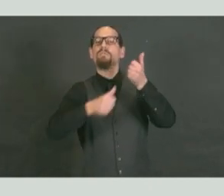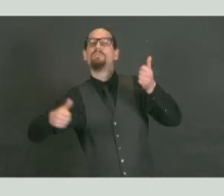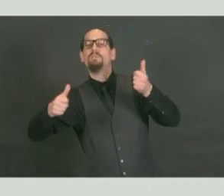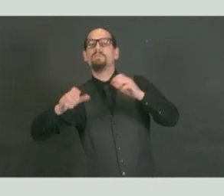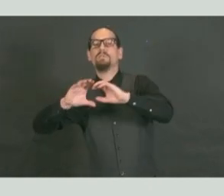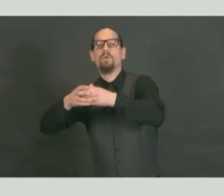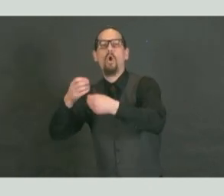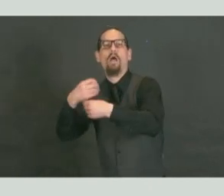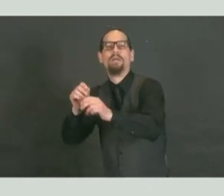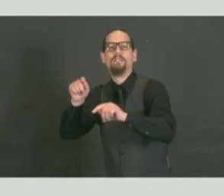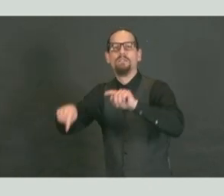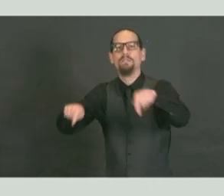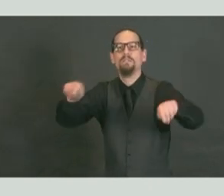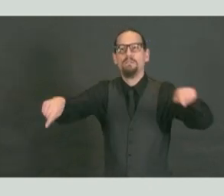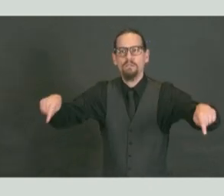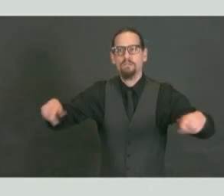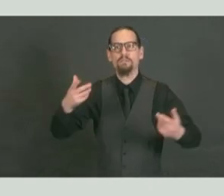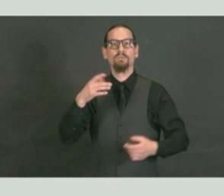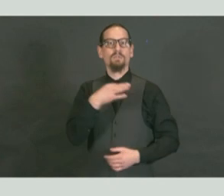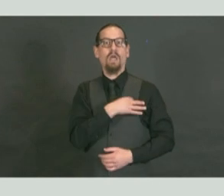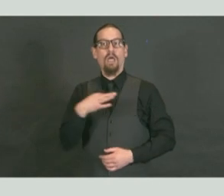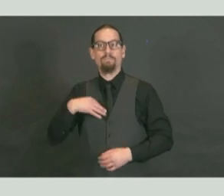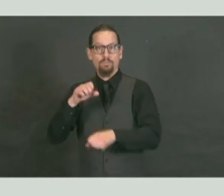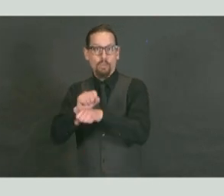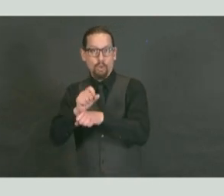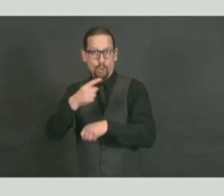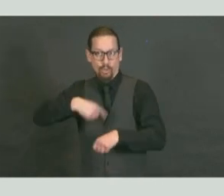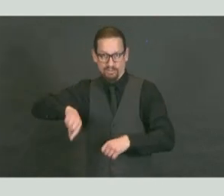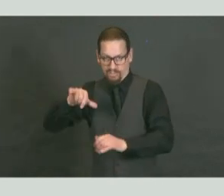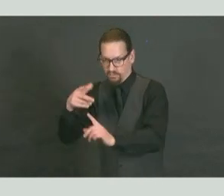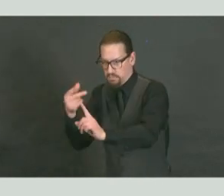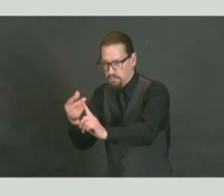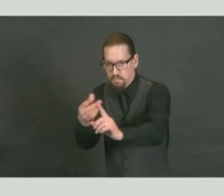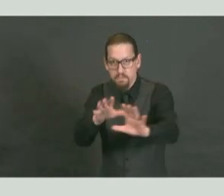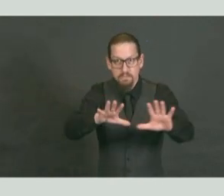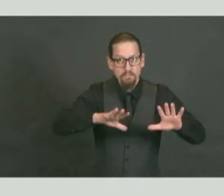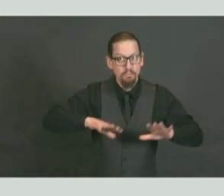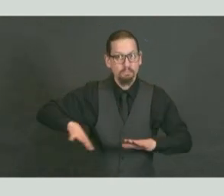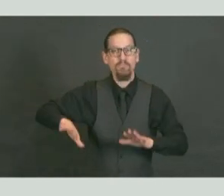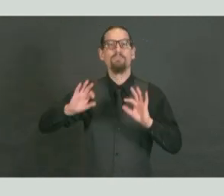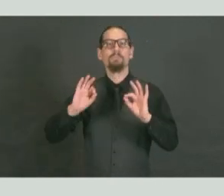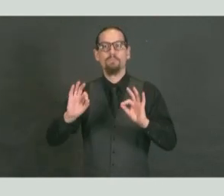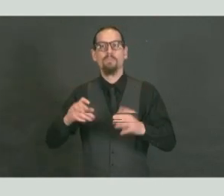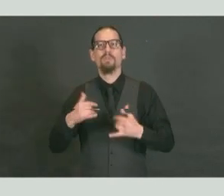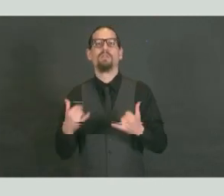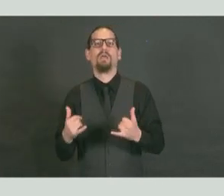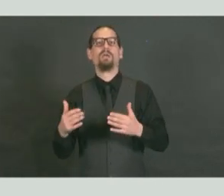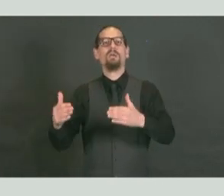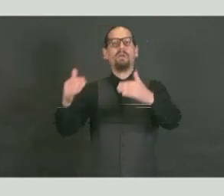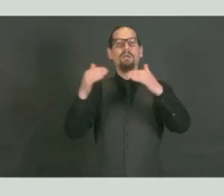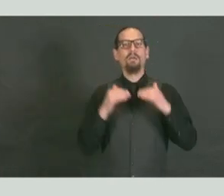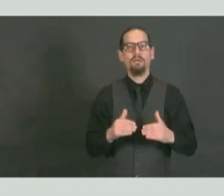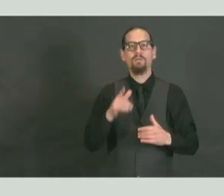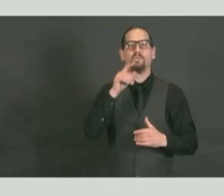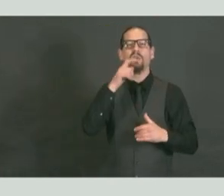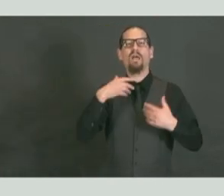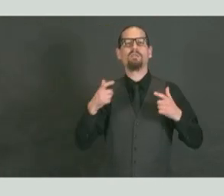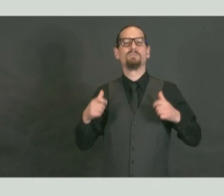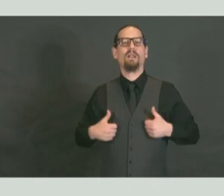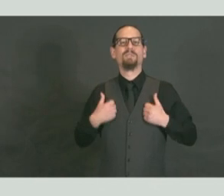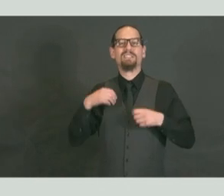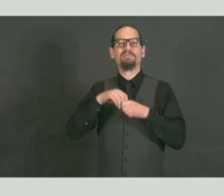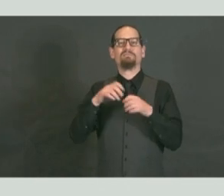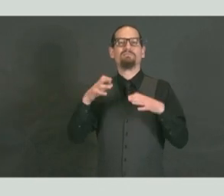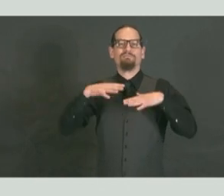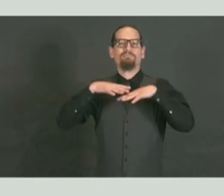started, we're going to start next with a group of health care workers and people in congregate settings. That group includes people who work in dialysis centers, people who are